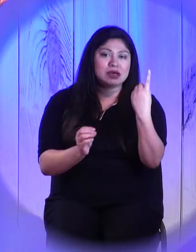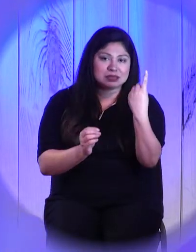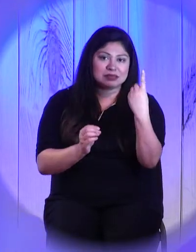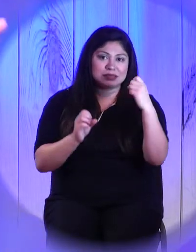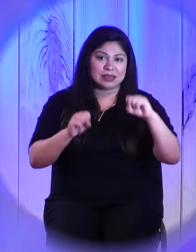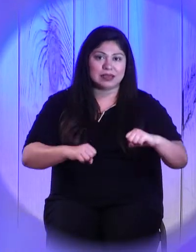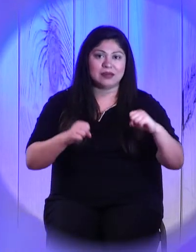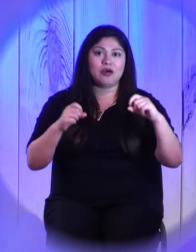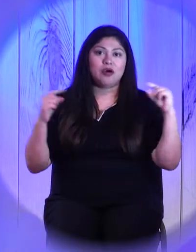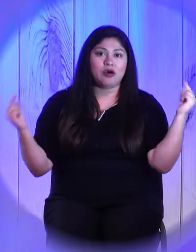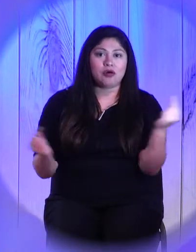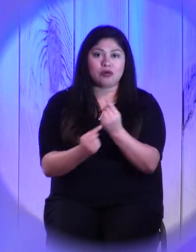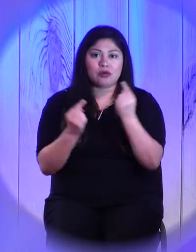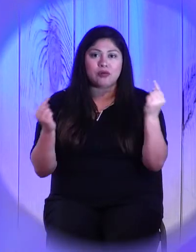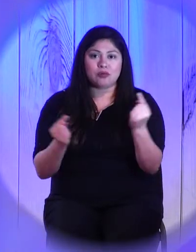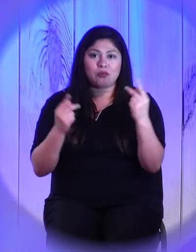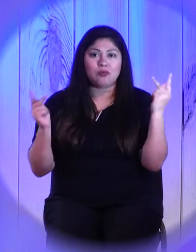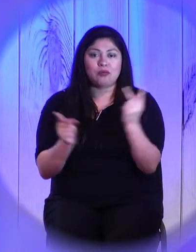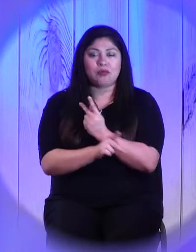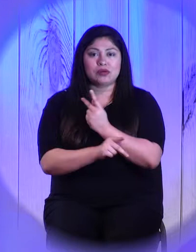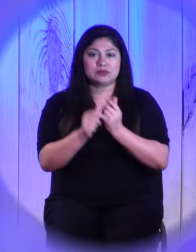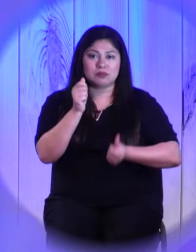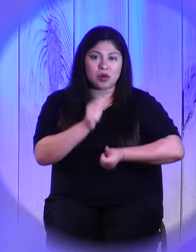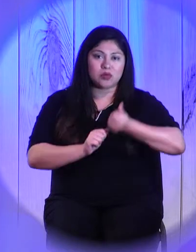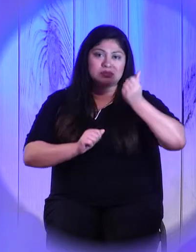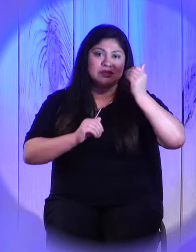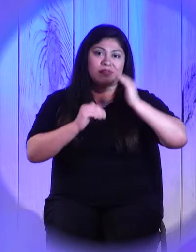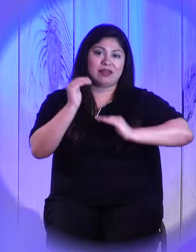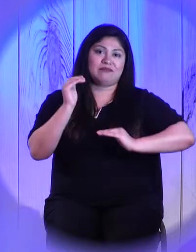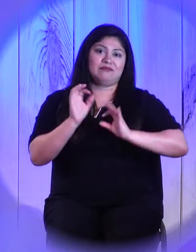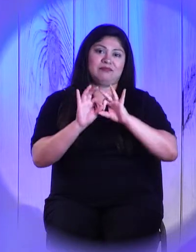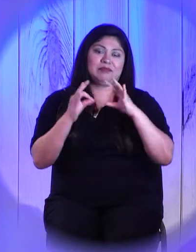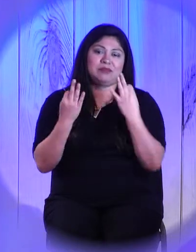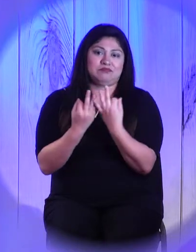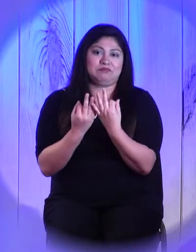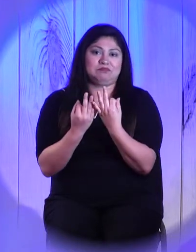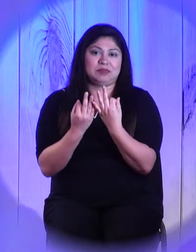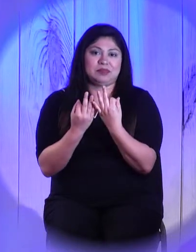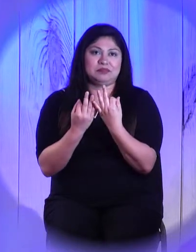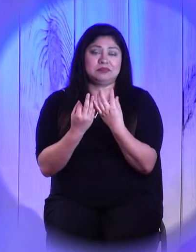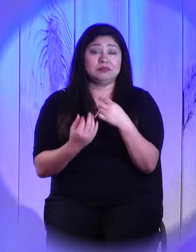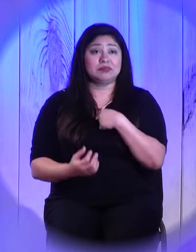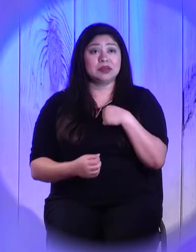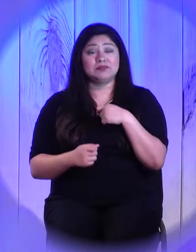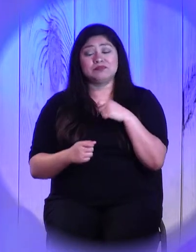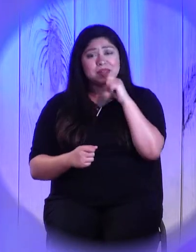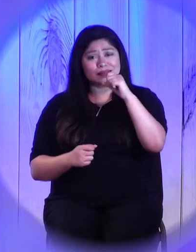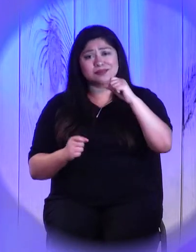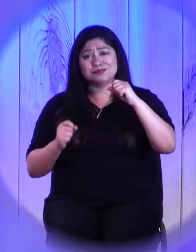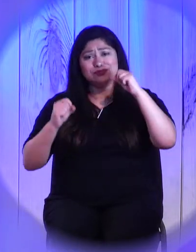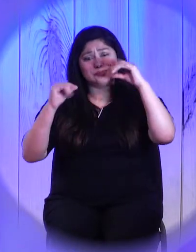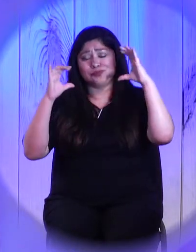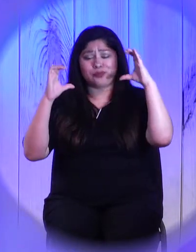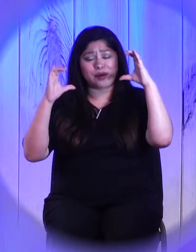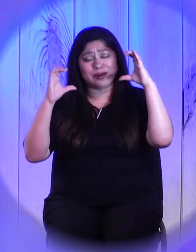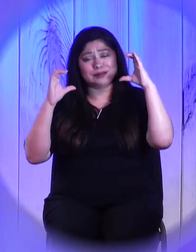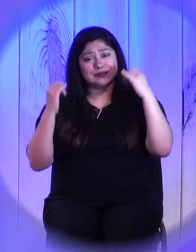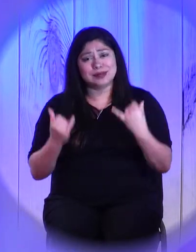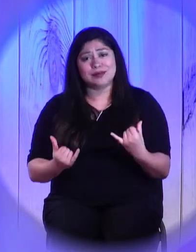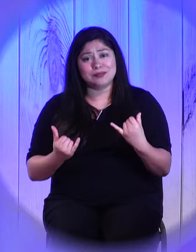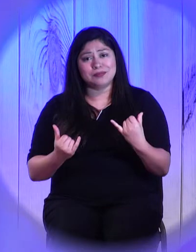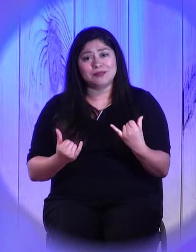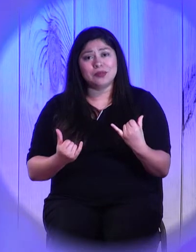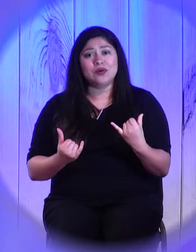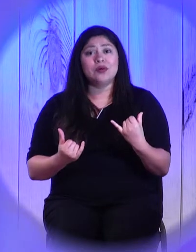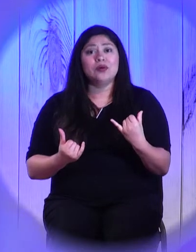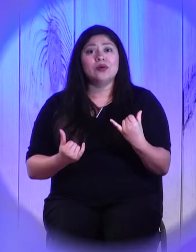something childhood siblings deal with. Really, I've been not really surprised anymore, but really a notable part